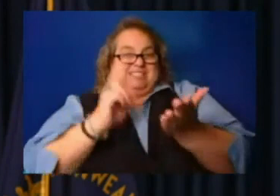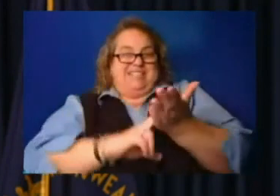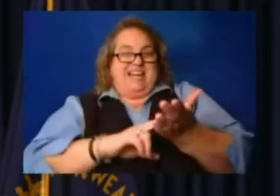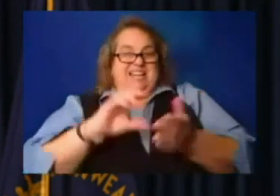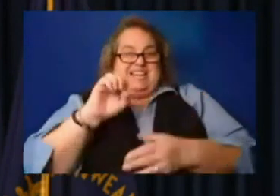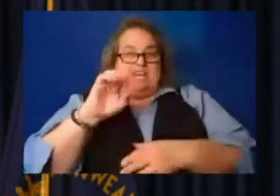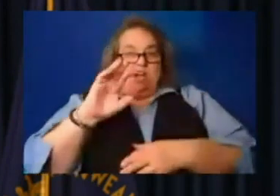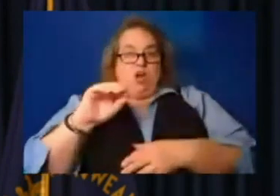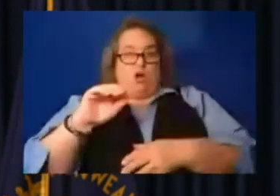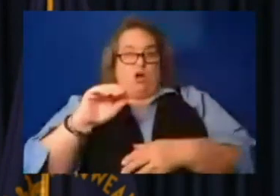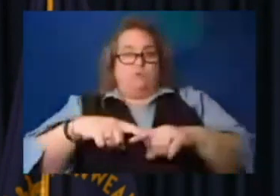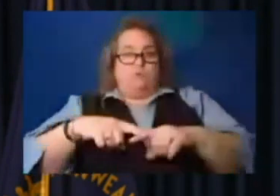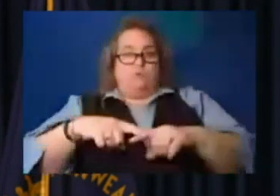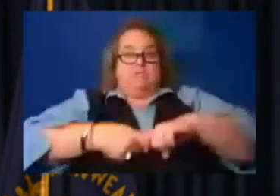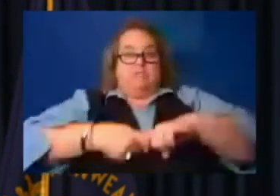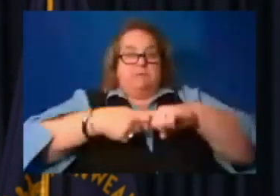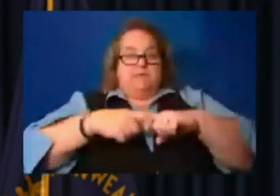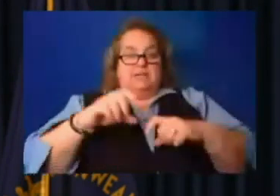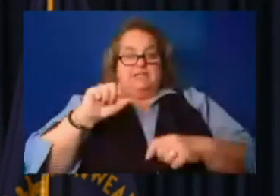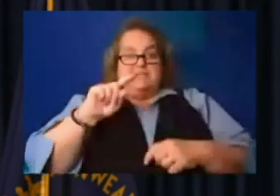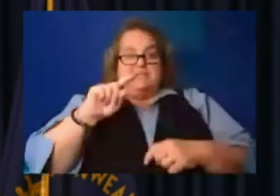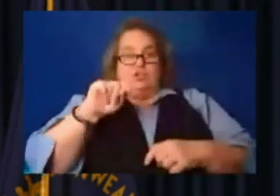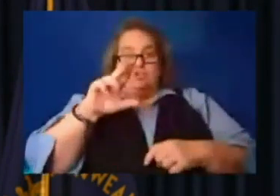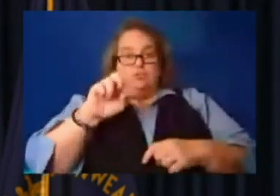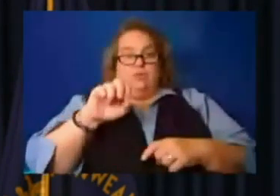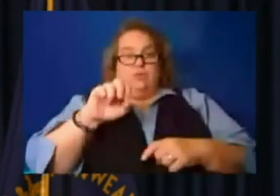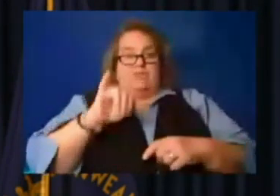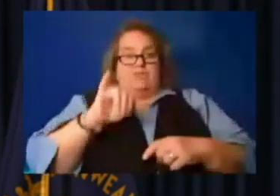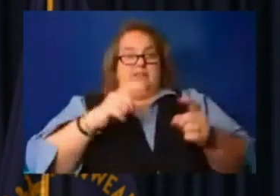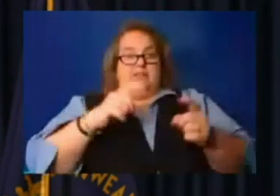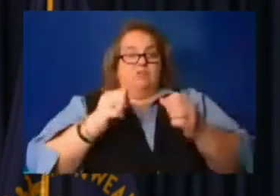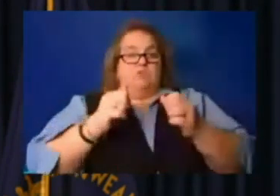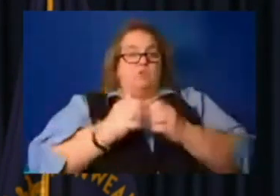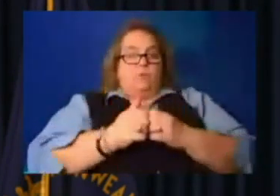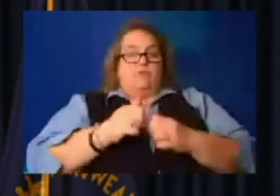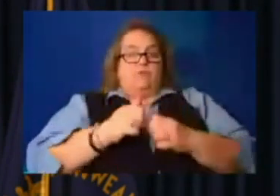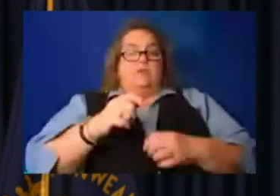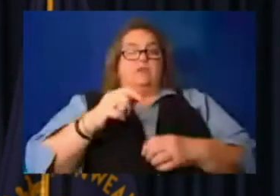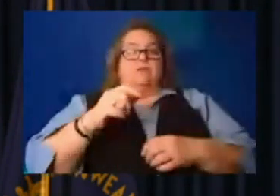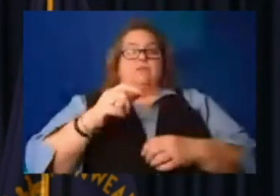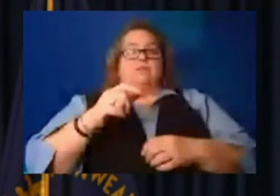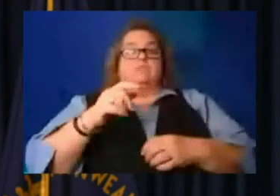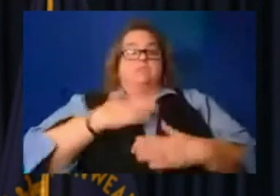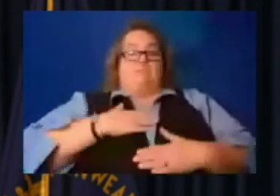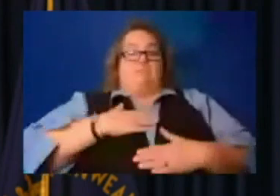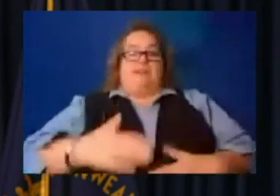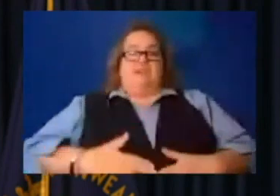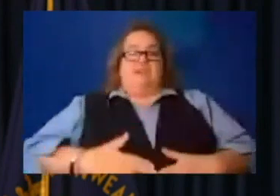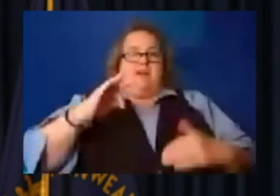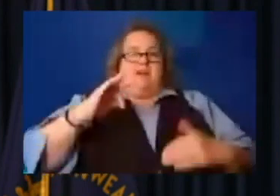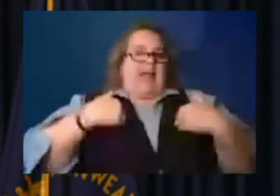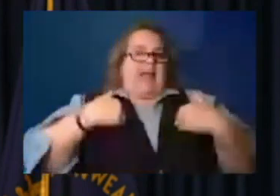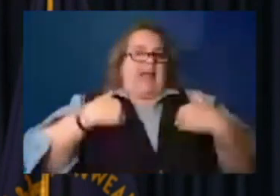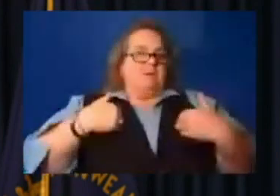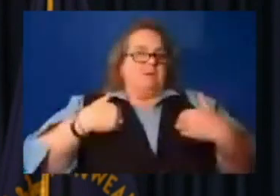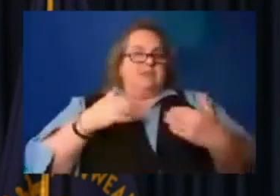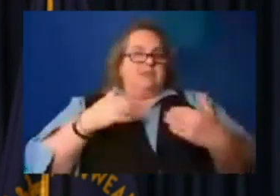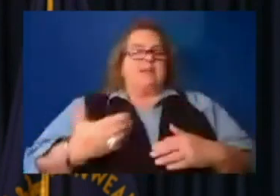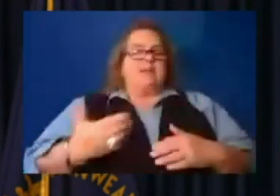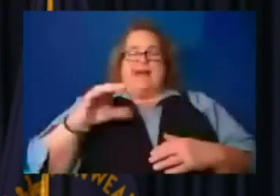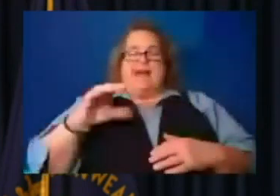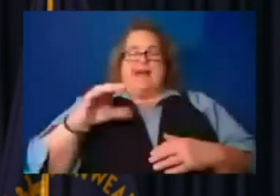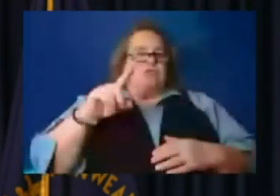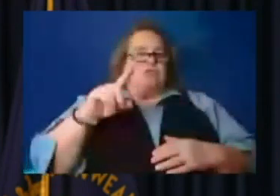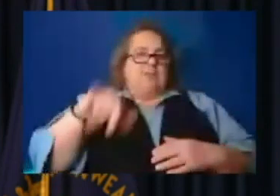statute that deals with carcasses of domestic livestock and poultry. We had to do that in the west too as folks